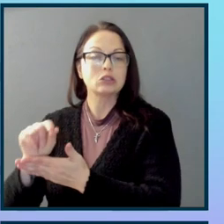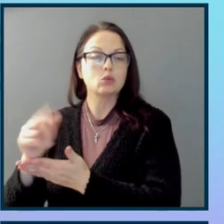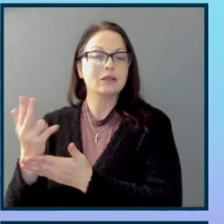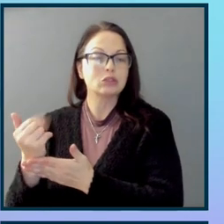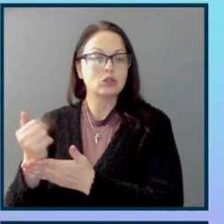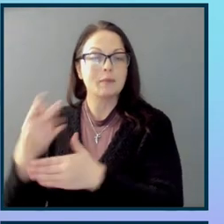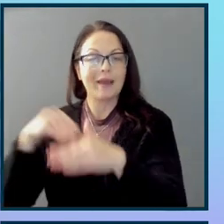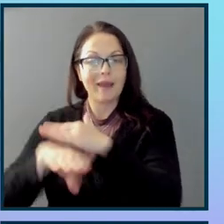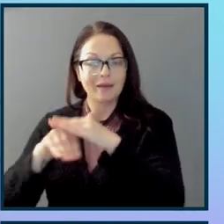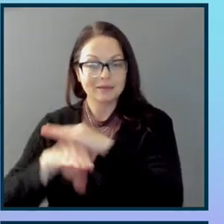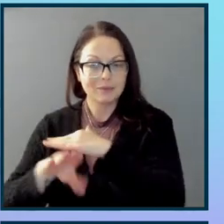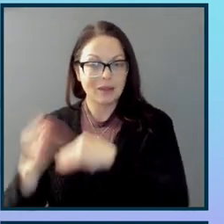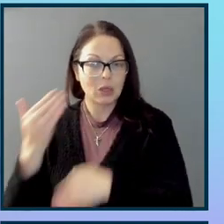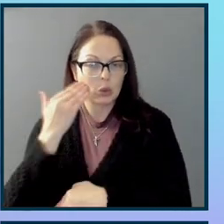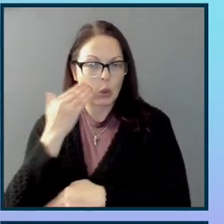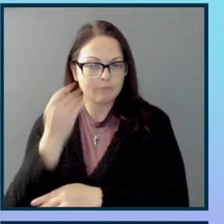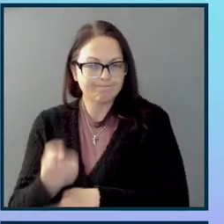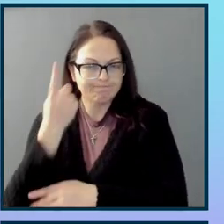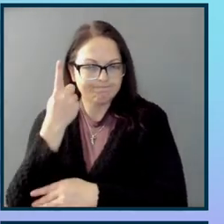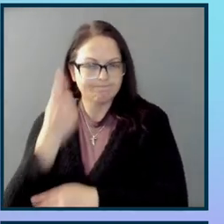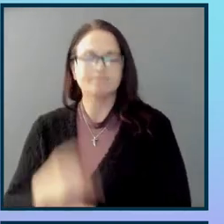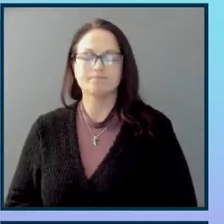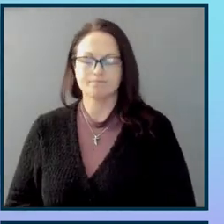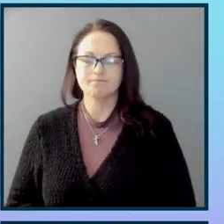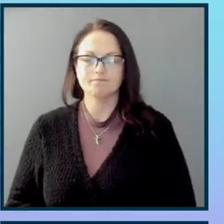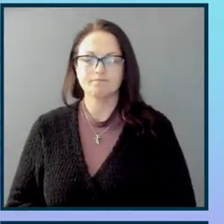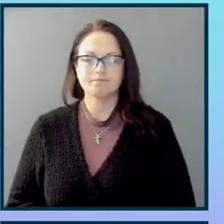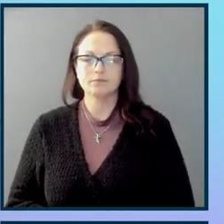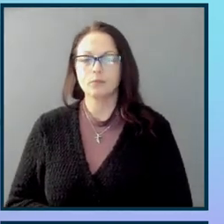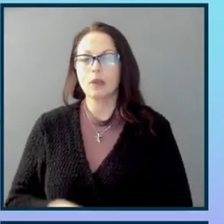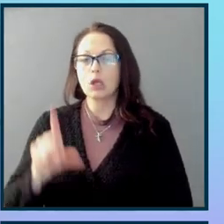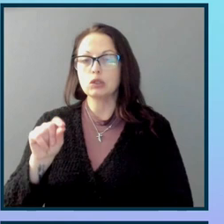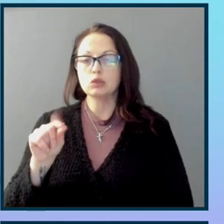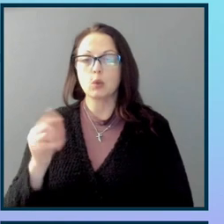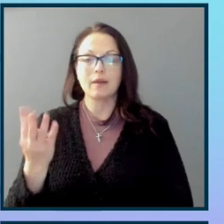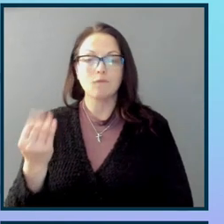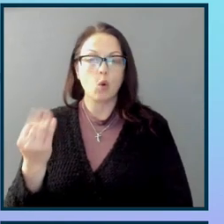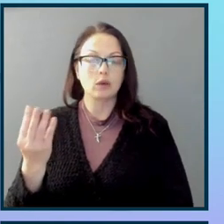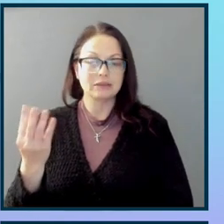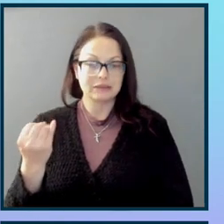digestible and bite-sized. In 2014, the Association